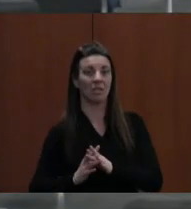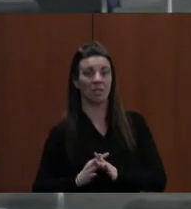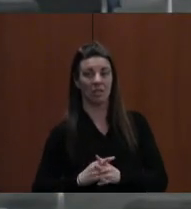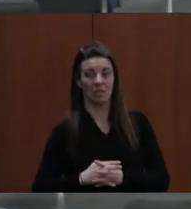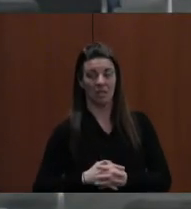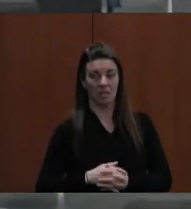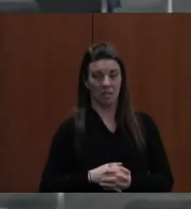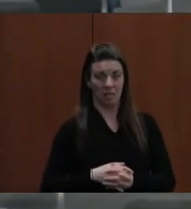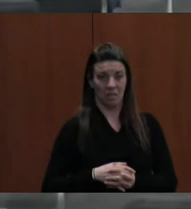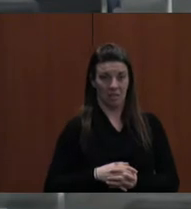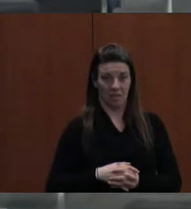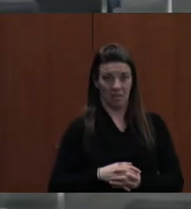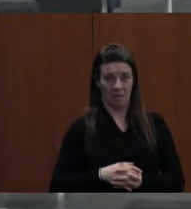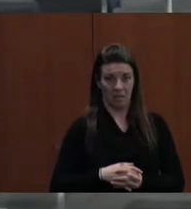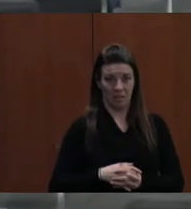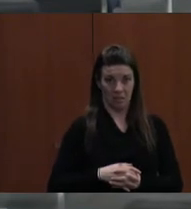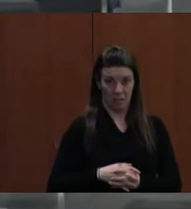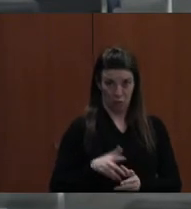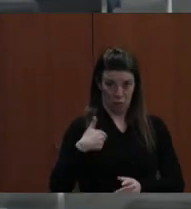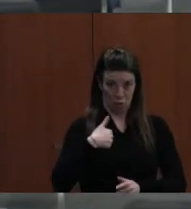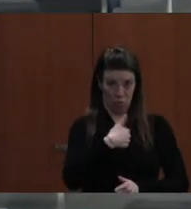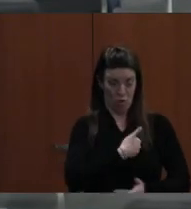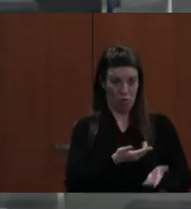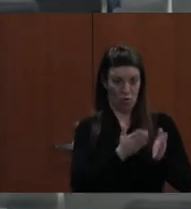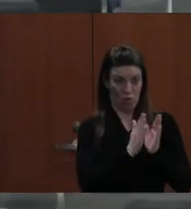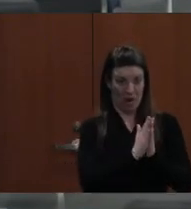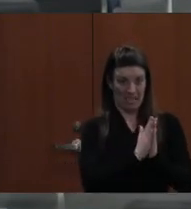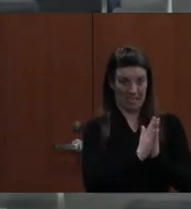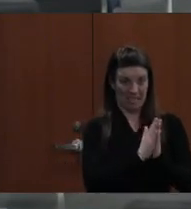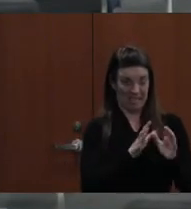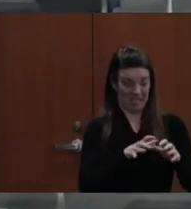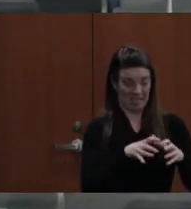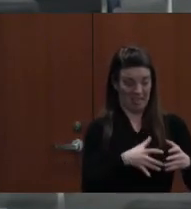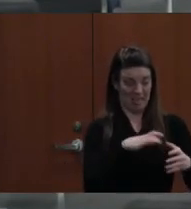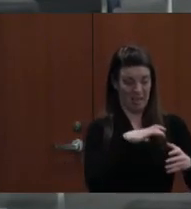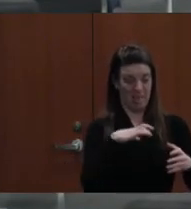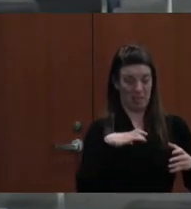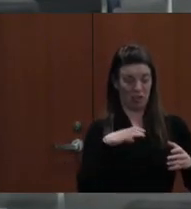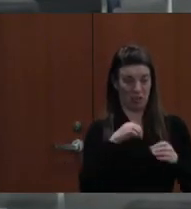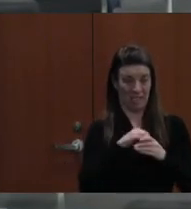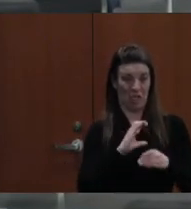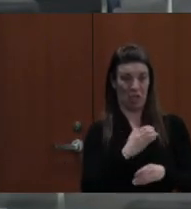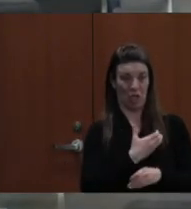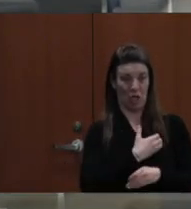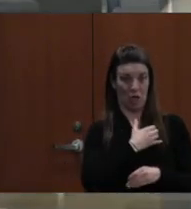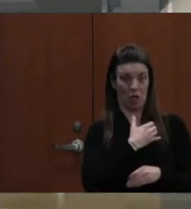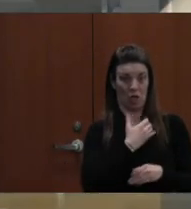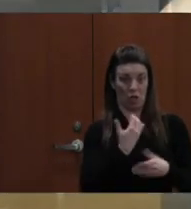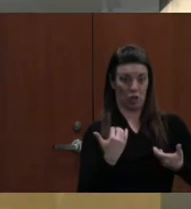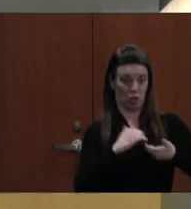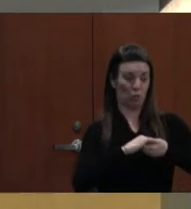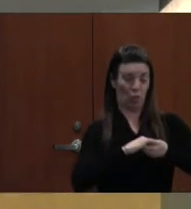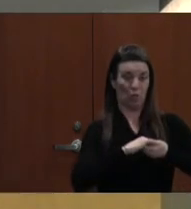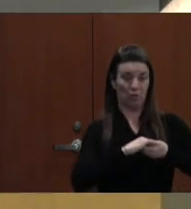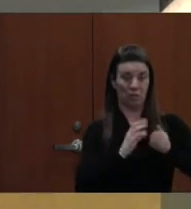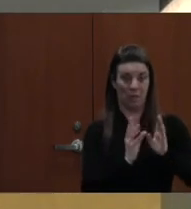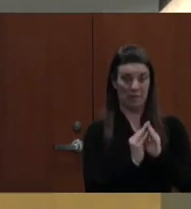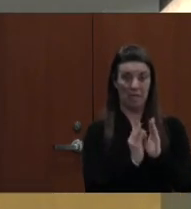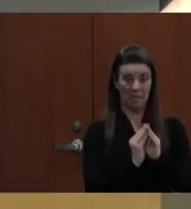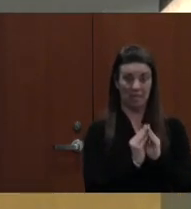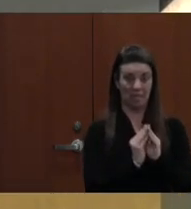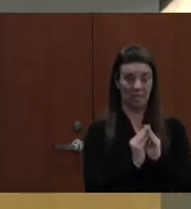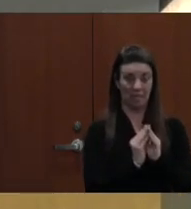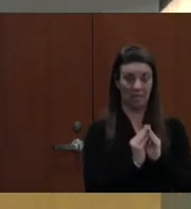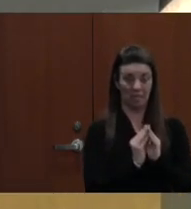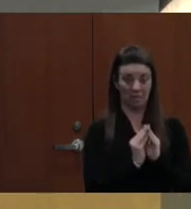SO, WE WOULD REQUEST OF THE COMMISSIONERS IN OUR JOINT MEETING THAT'S COMING UP THAT THEY TAKE ON